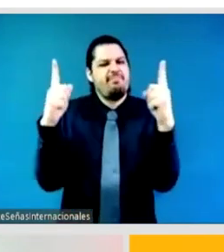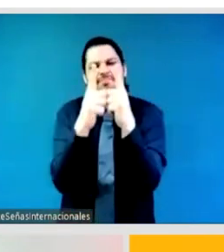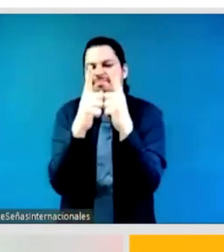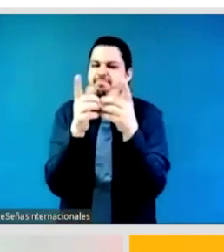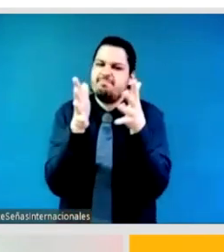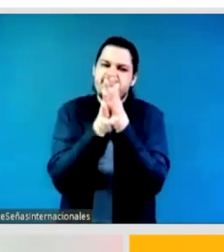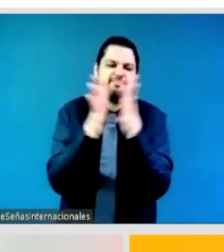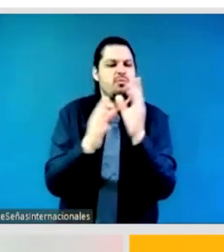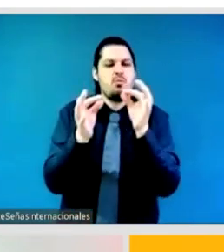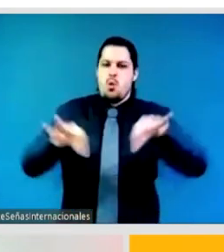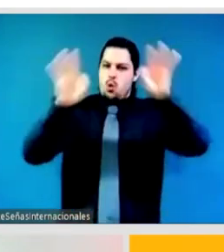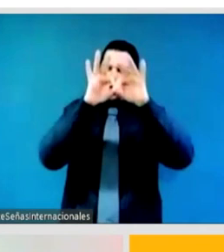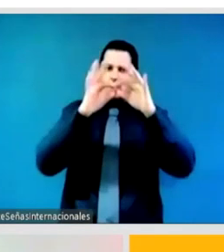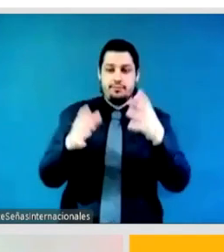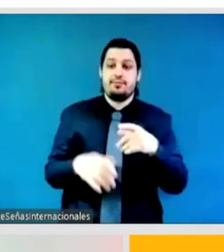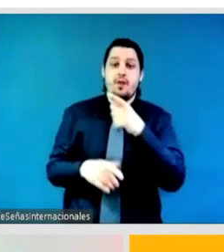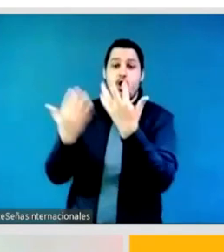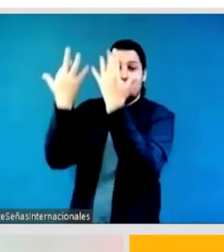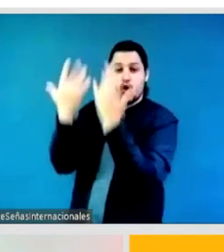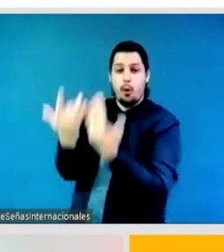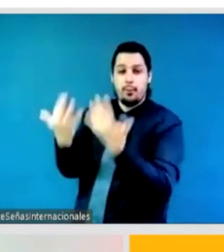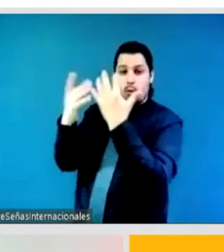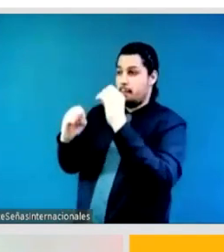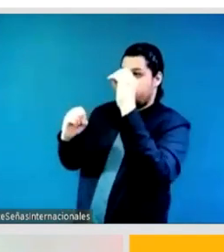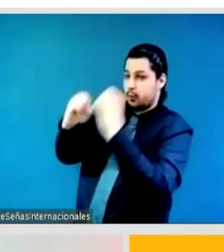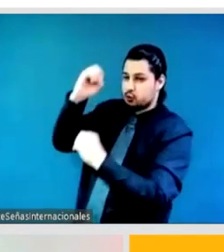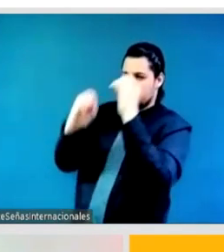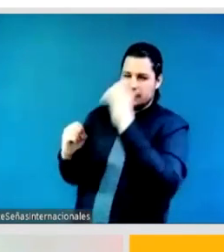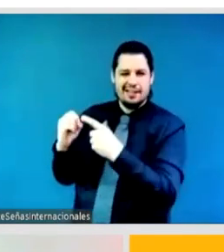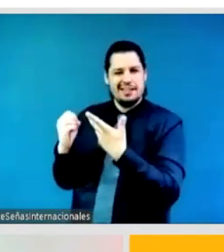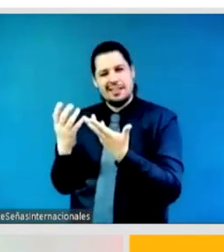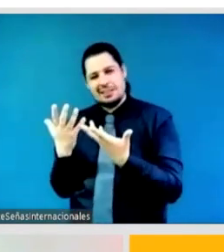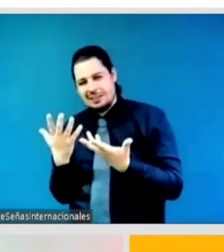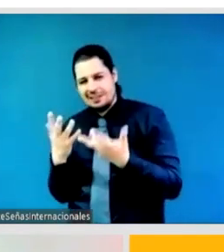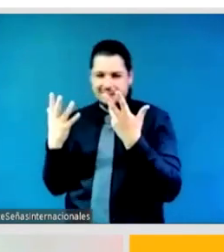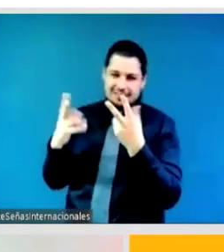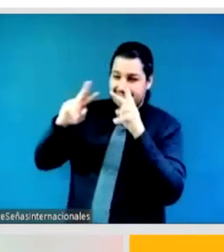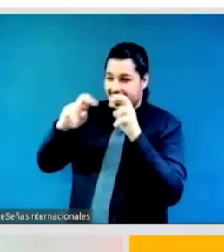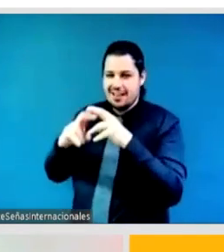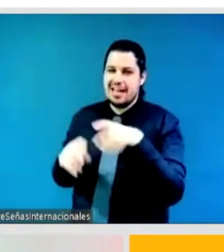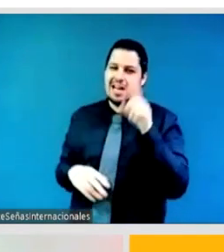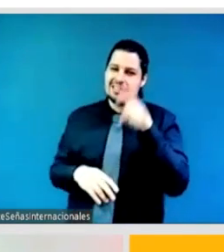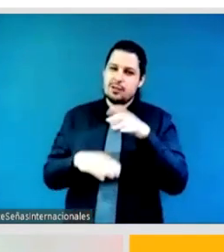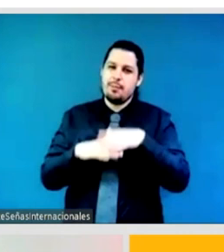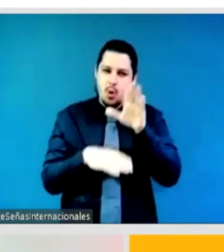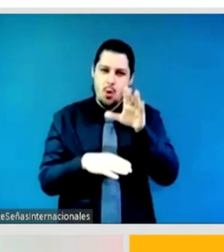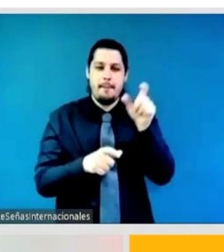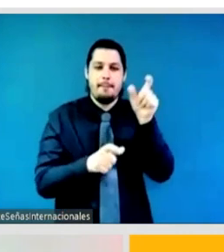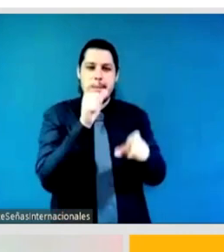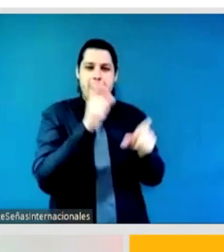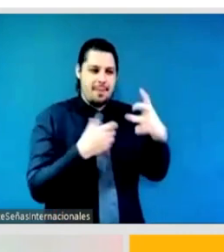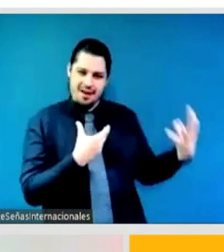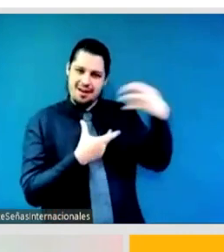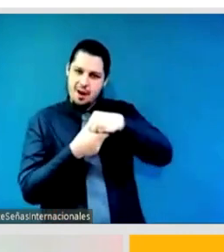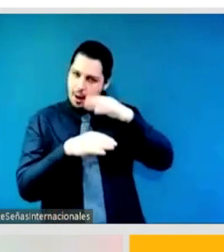there are three clusters, laws, policies and services. And, you know, just things to remember is things like, you know, we need institutional